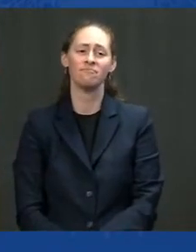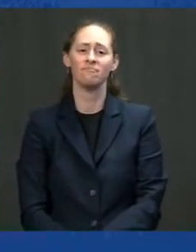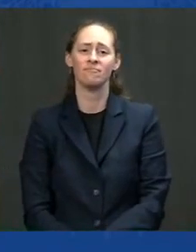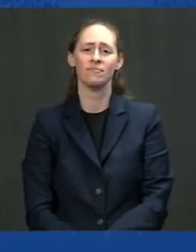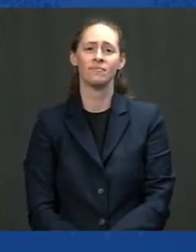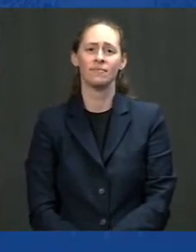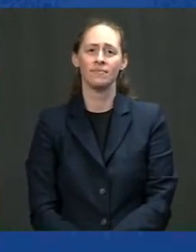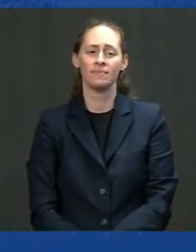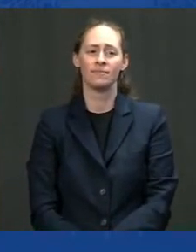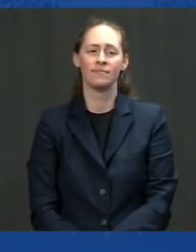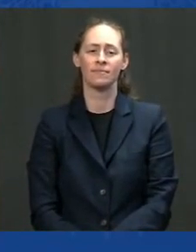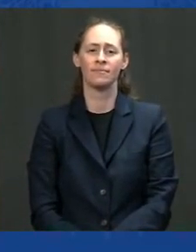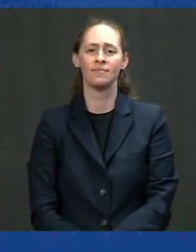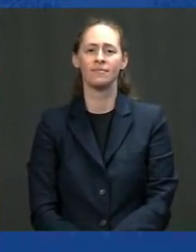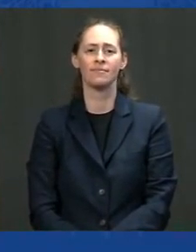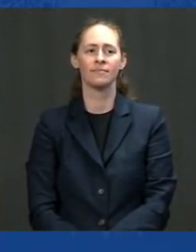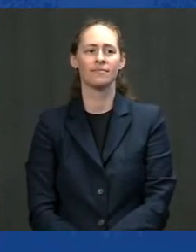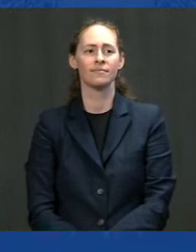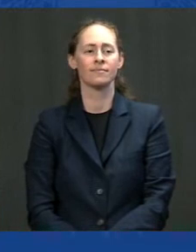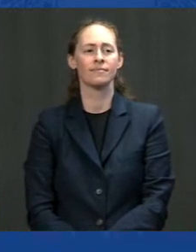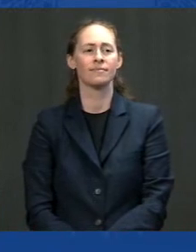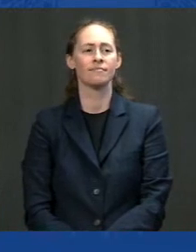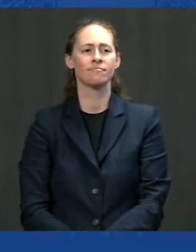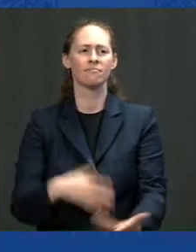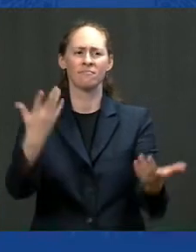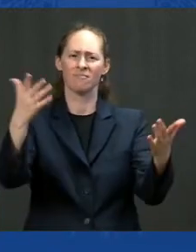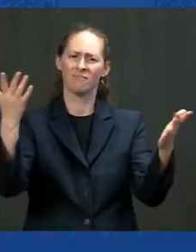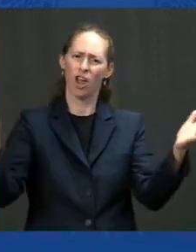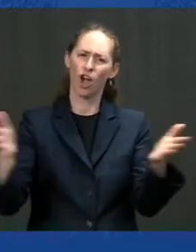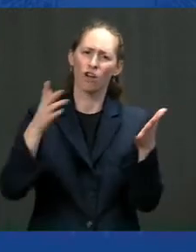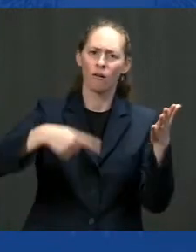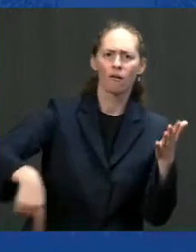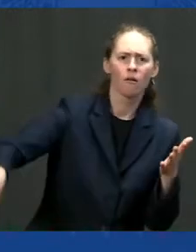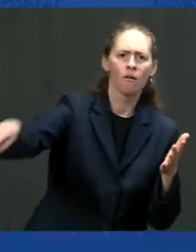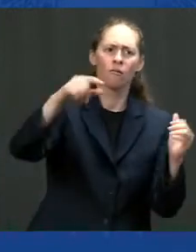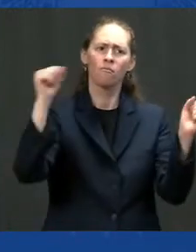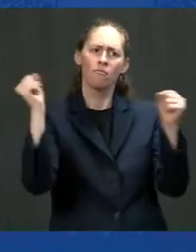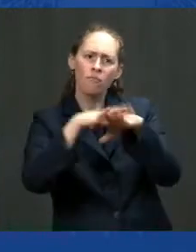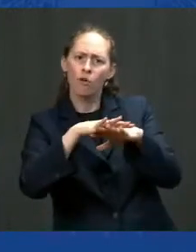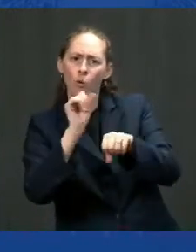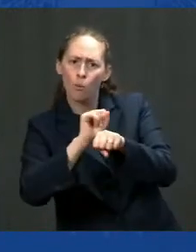Put more Americans to work in union jobs.